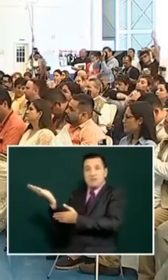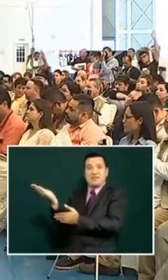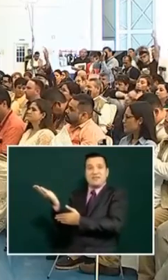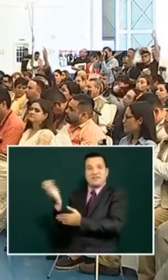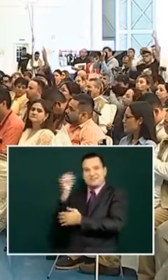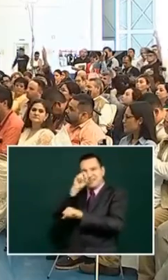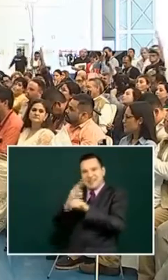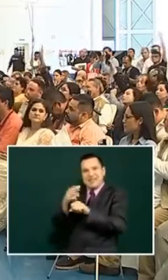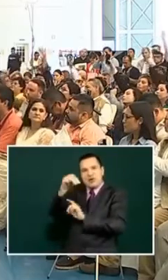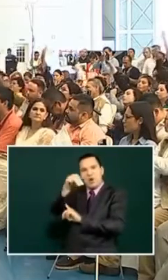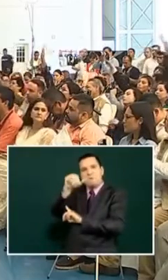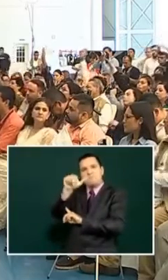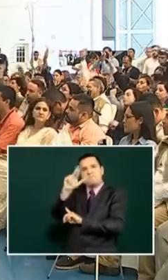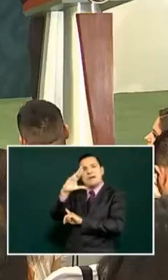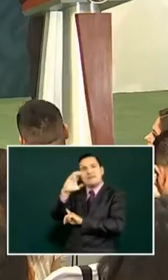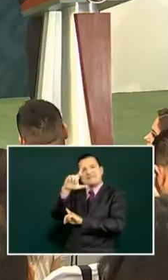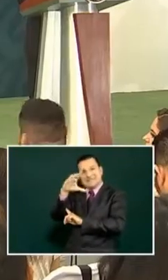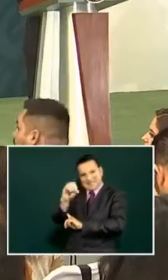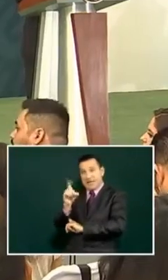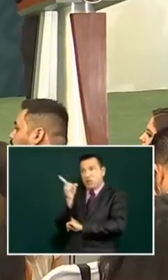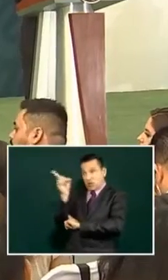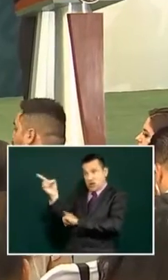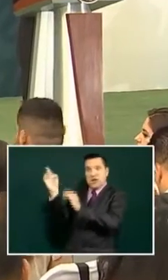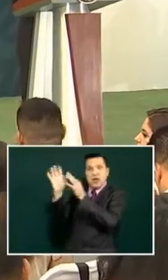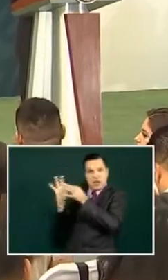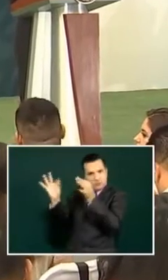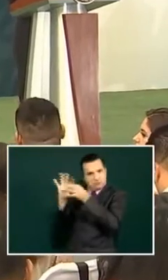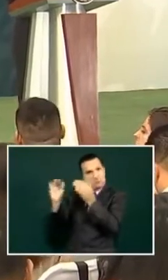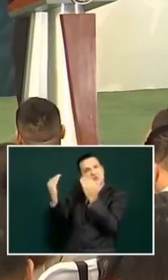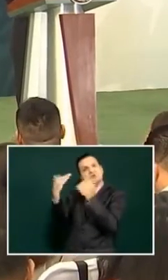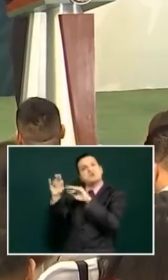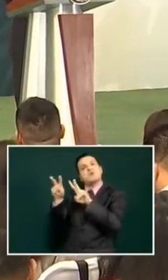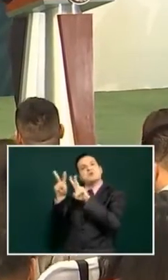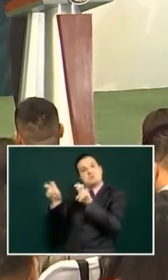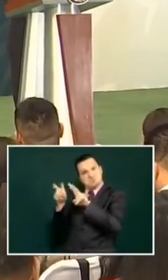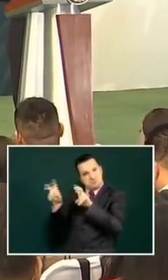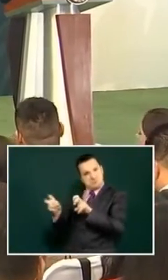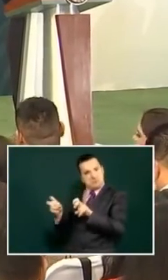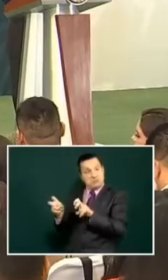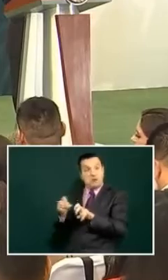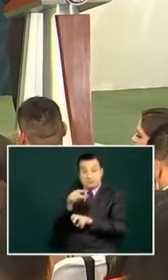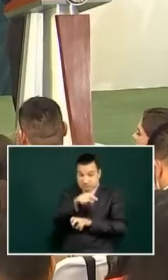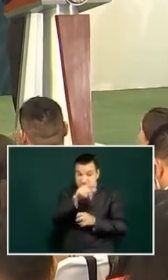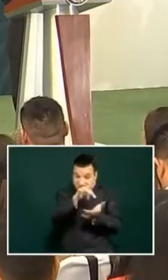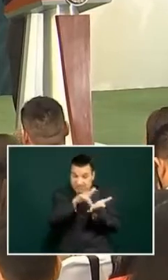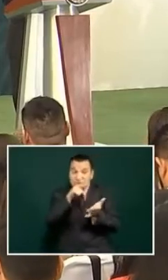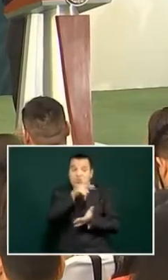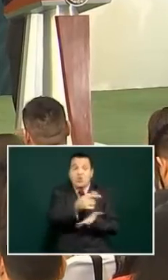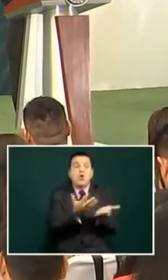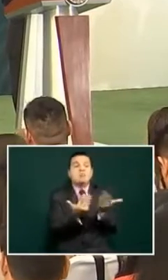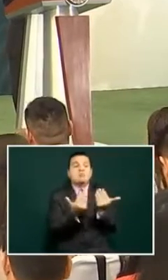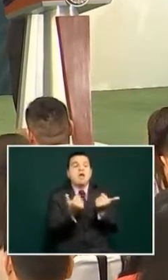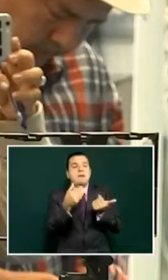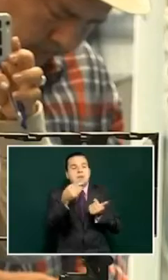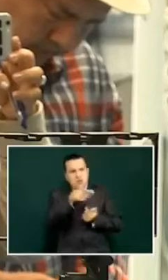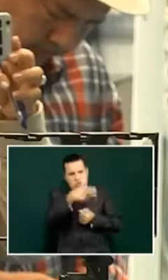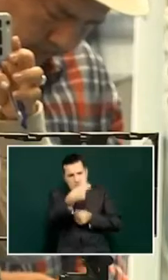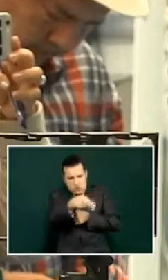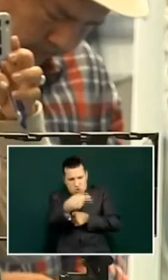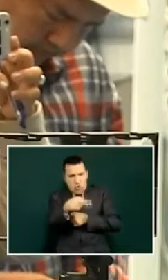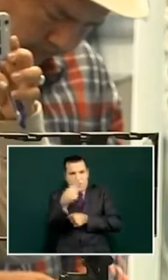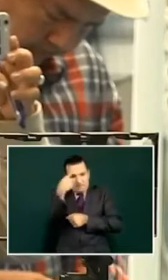Marcelo to explain regarding this matter and we're going to take the data